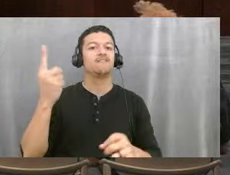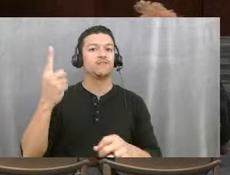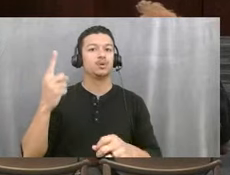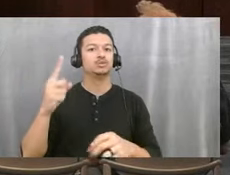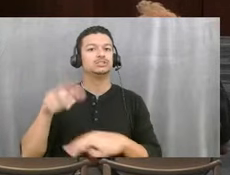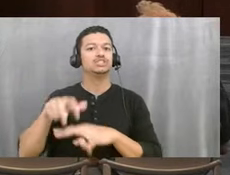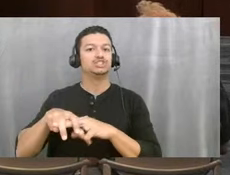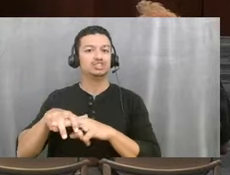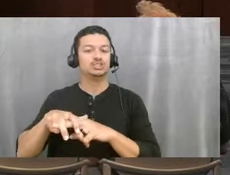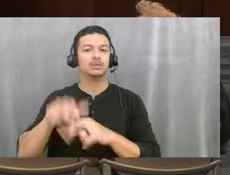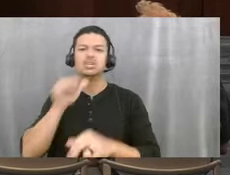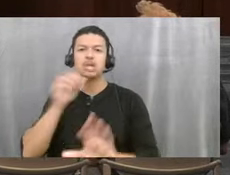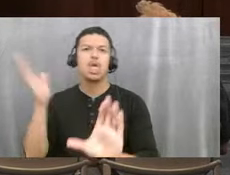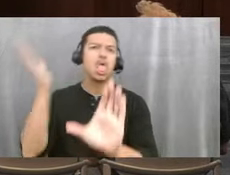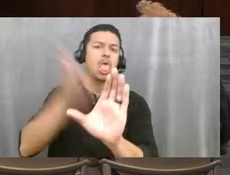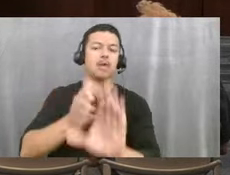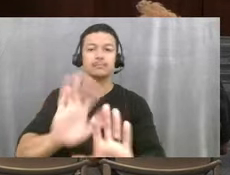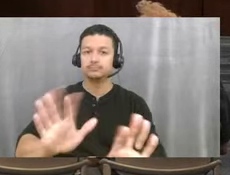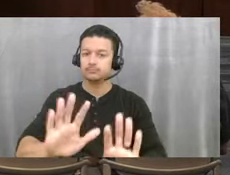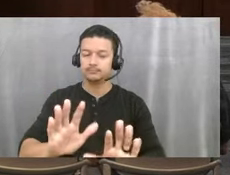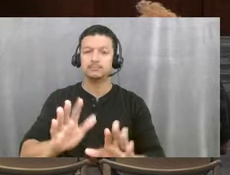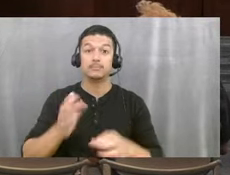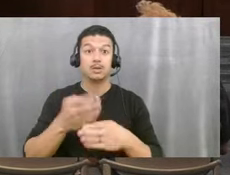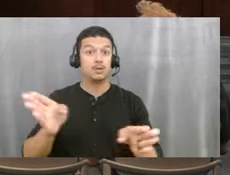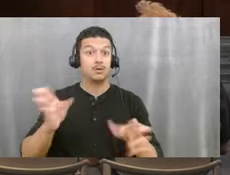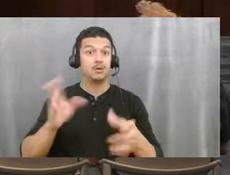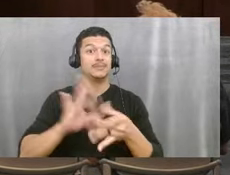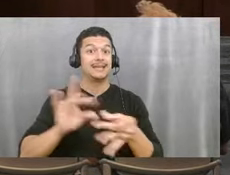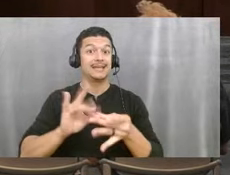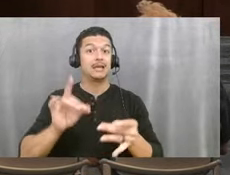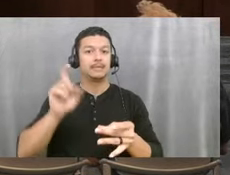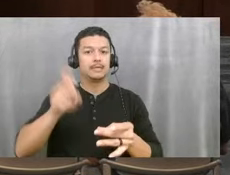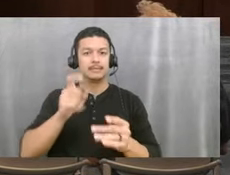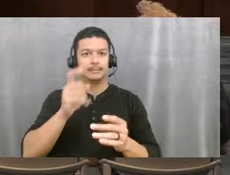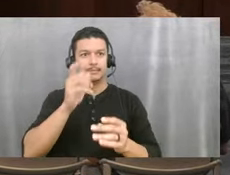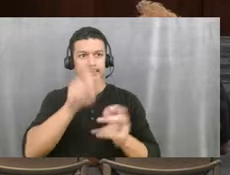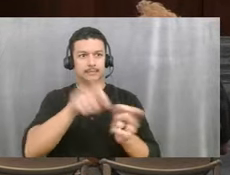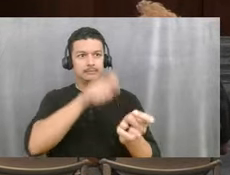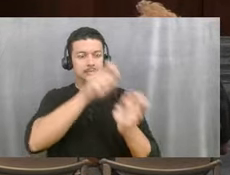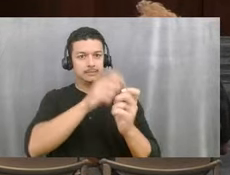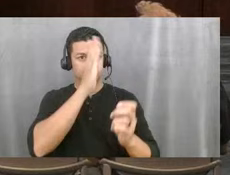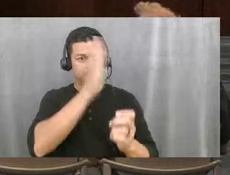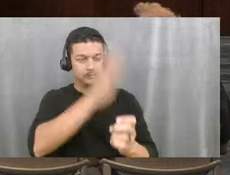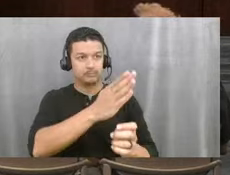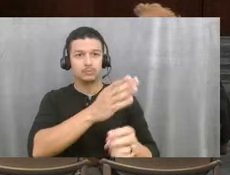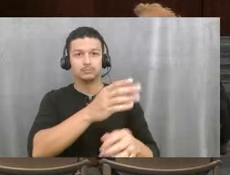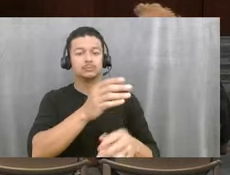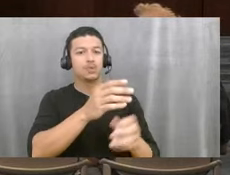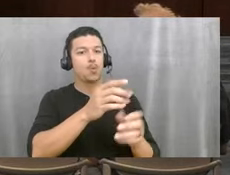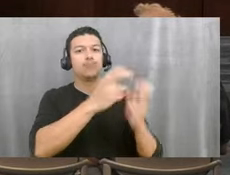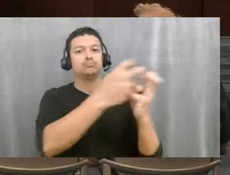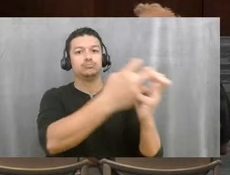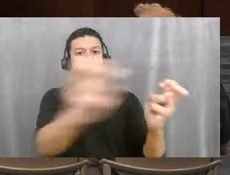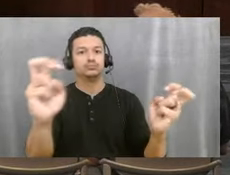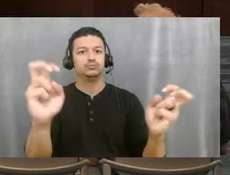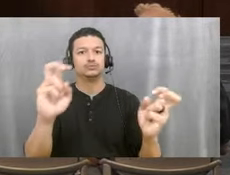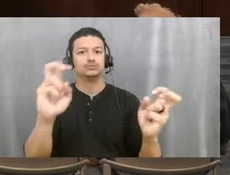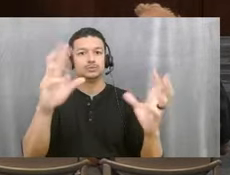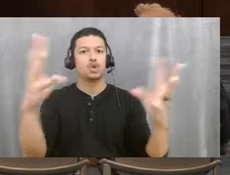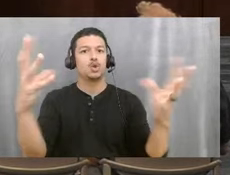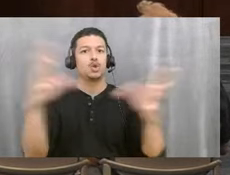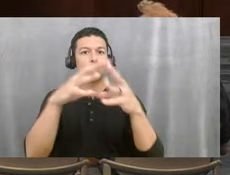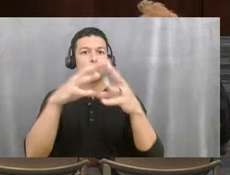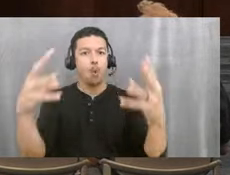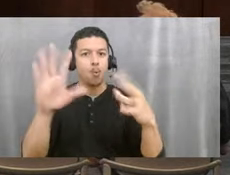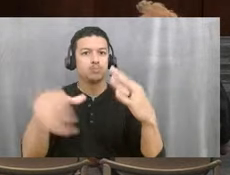must be addressed to the commission as a whole and not to any individual on the dais or in the audience. Personal attacks, insults,